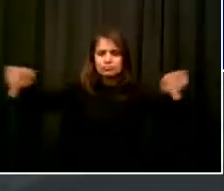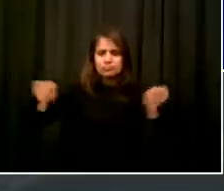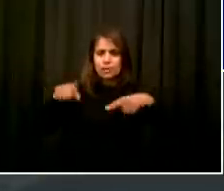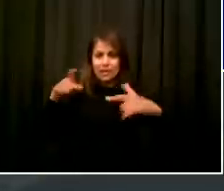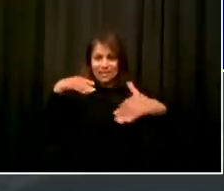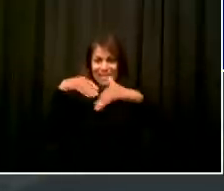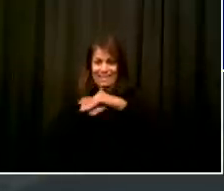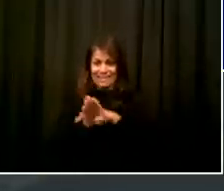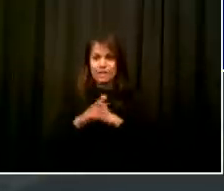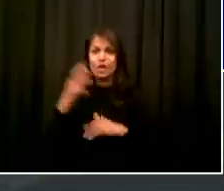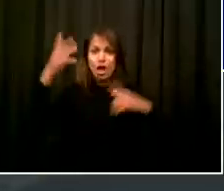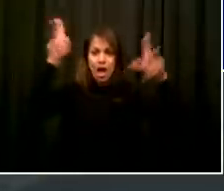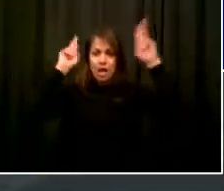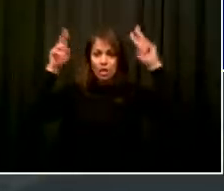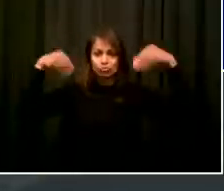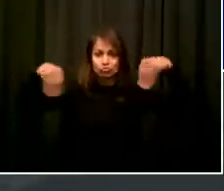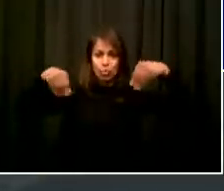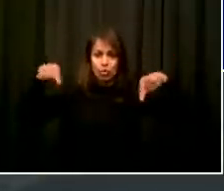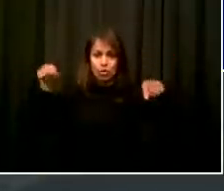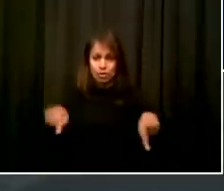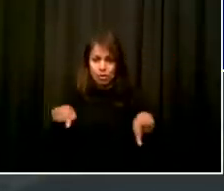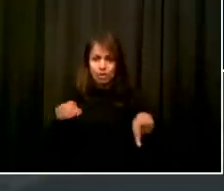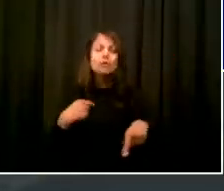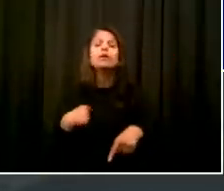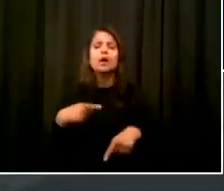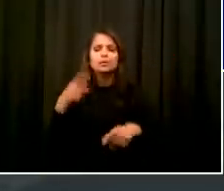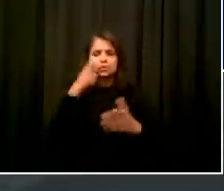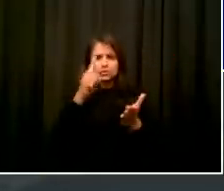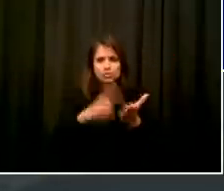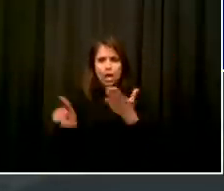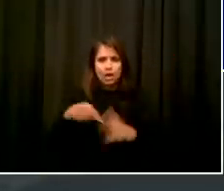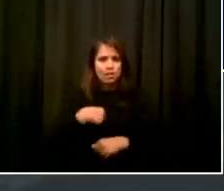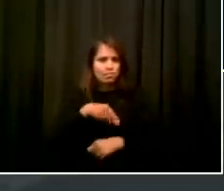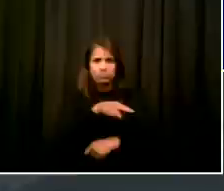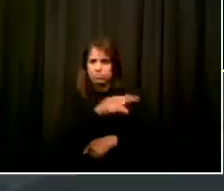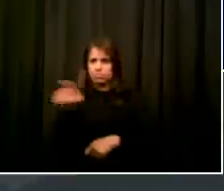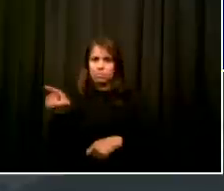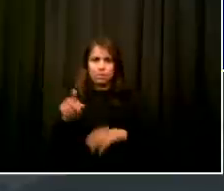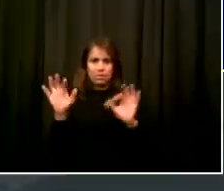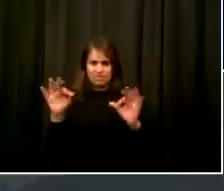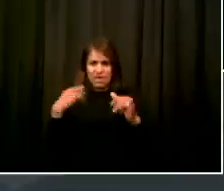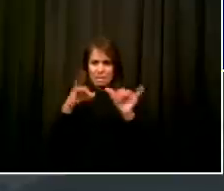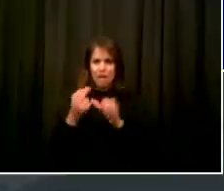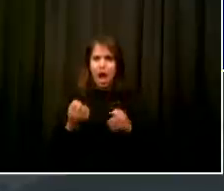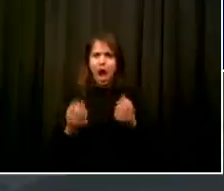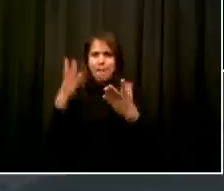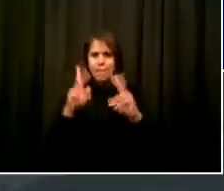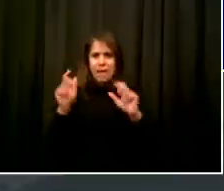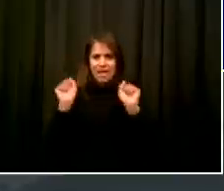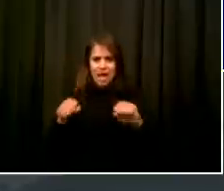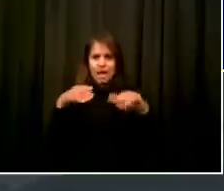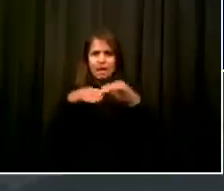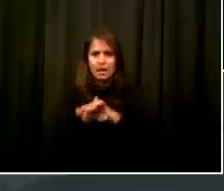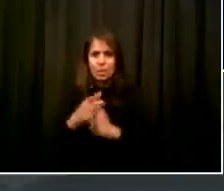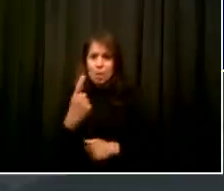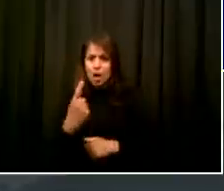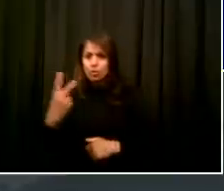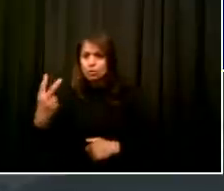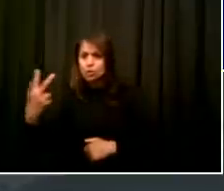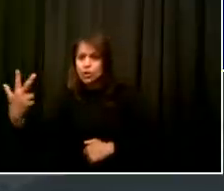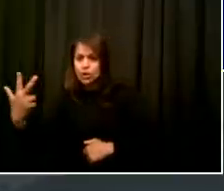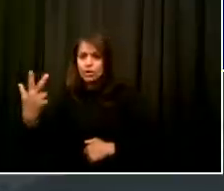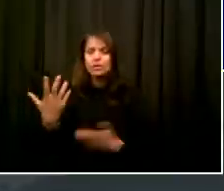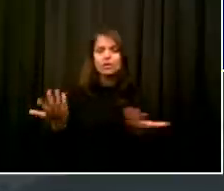forward slash business page. So if you are a restaurant and you are opening, we have a specific page for you and